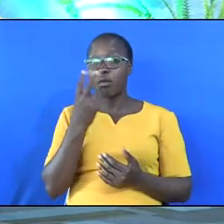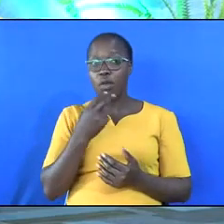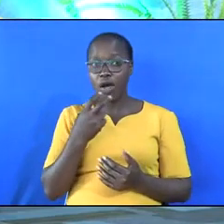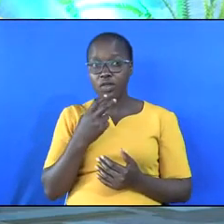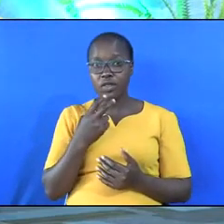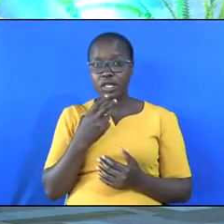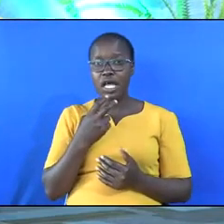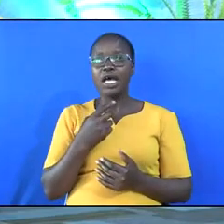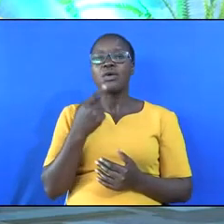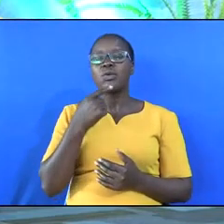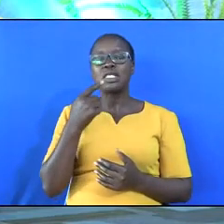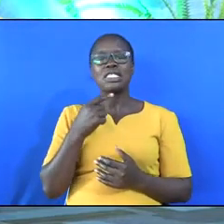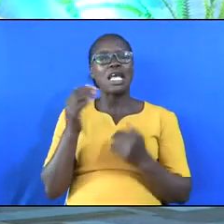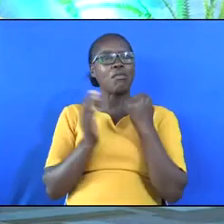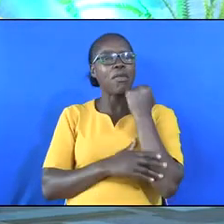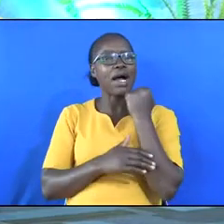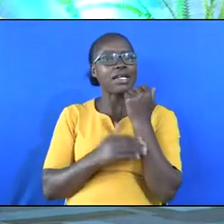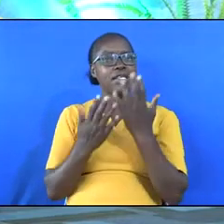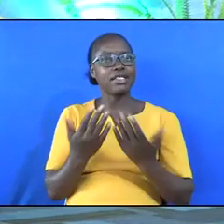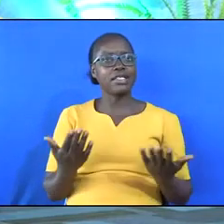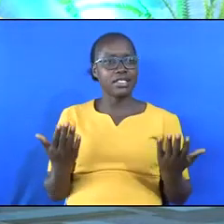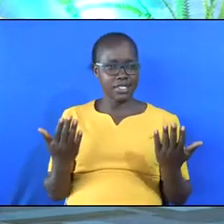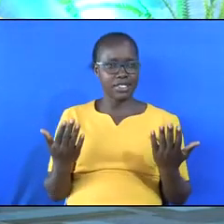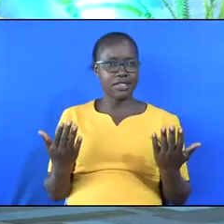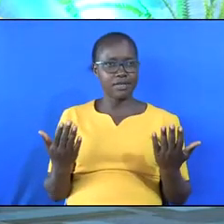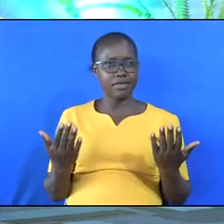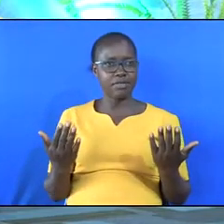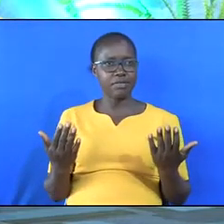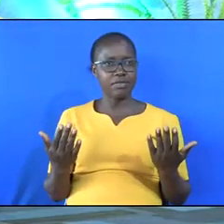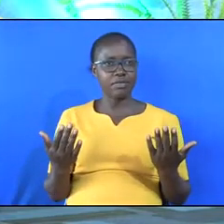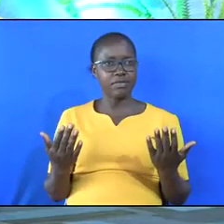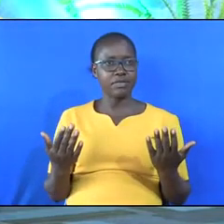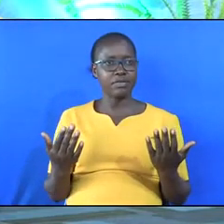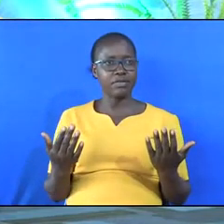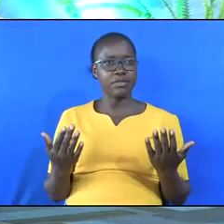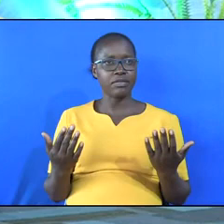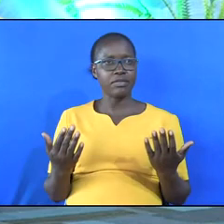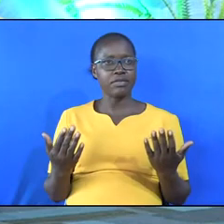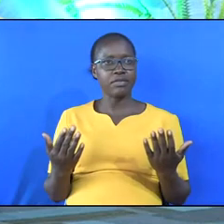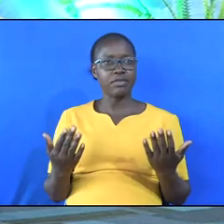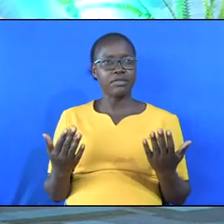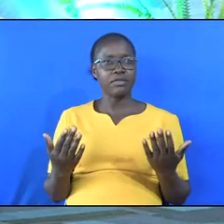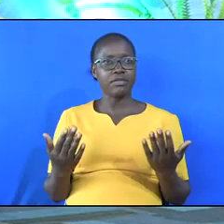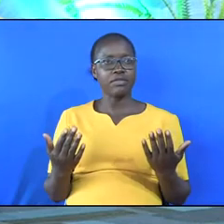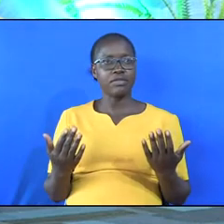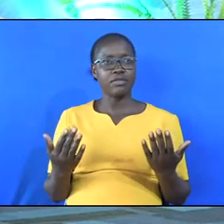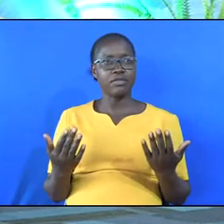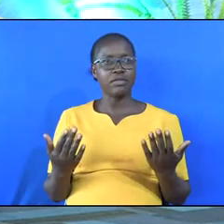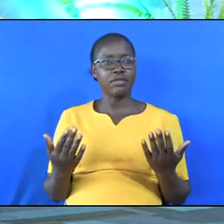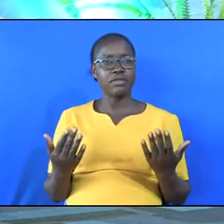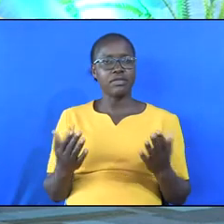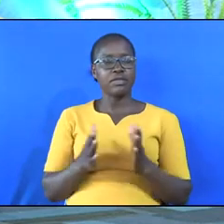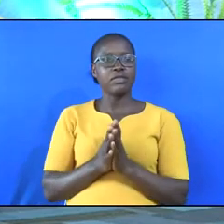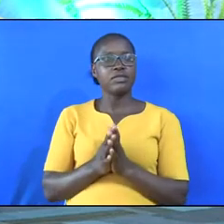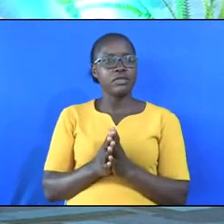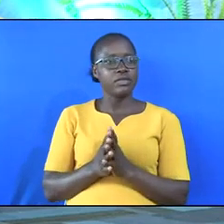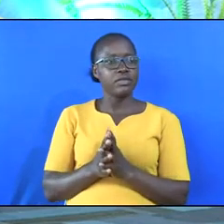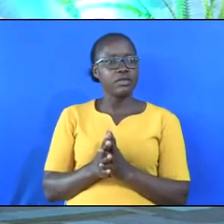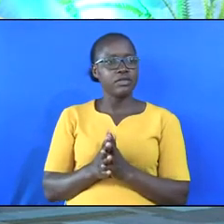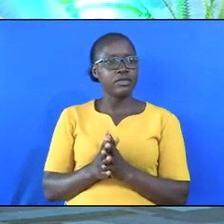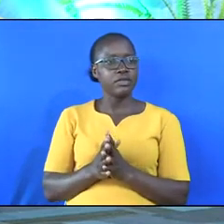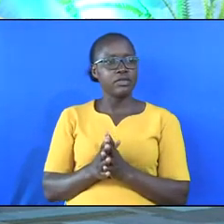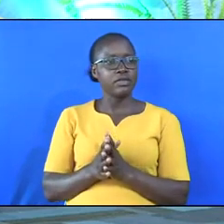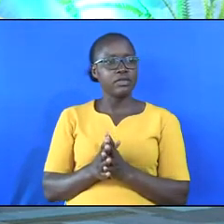The Bible says that drinking alcohol is like getting bitten by a snake. I think it might even do better getting bitten by a snake